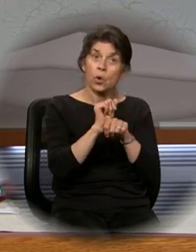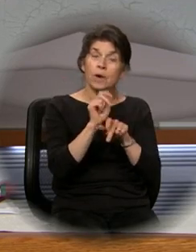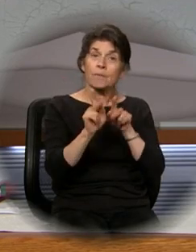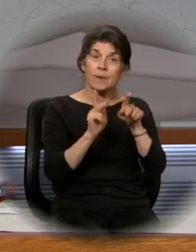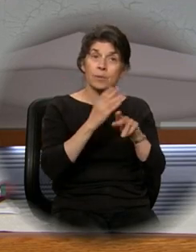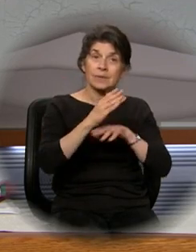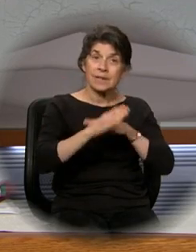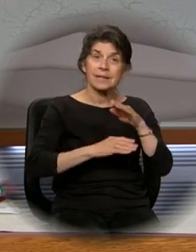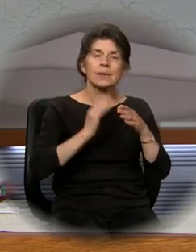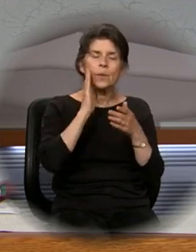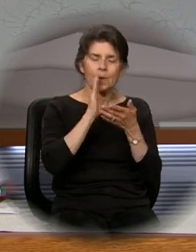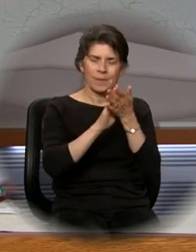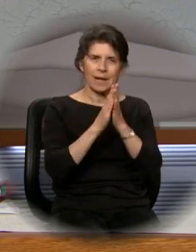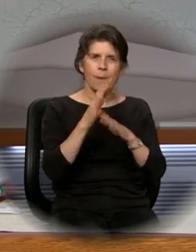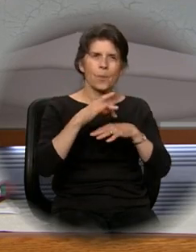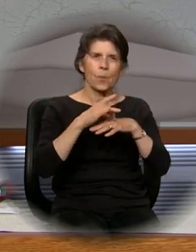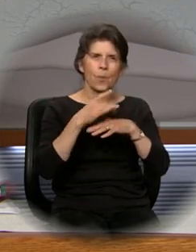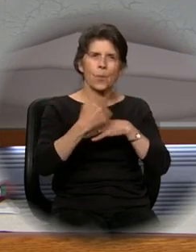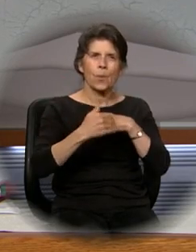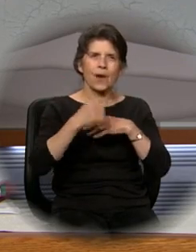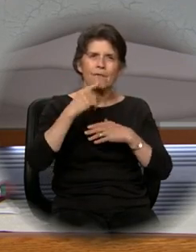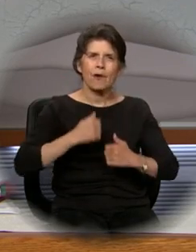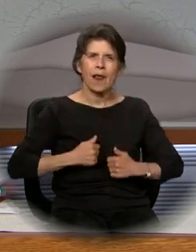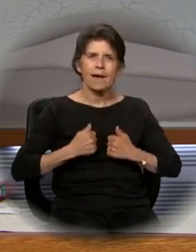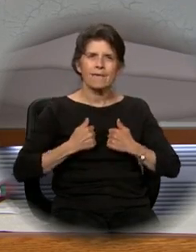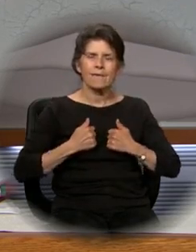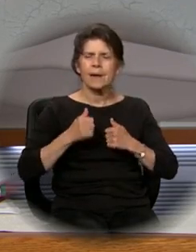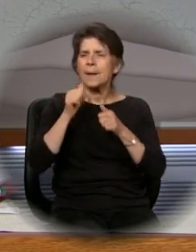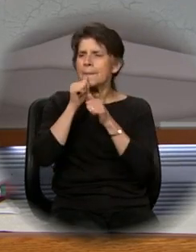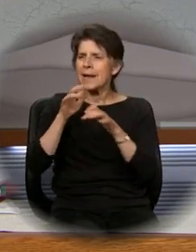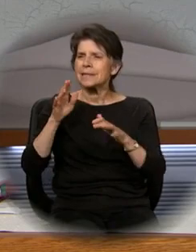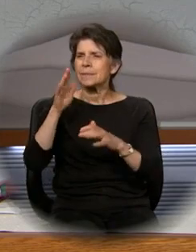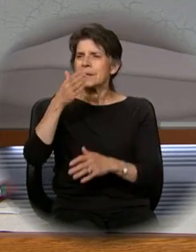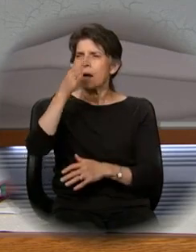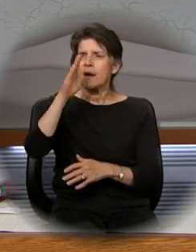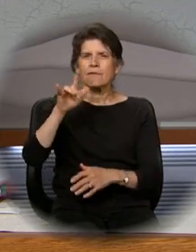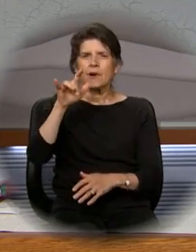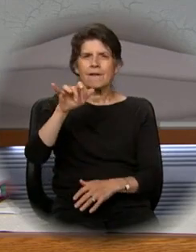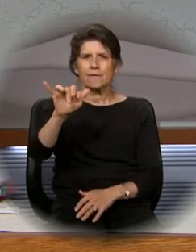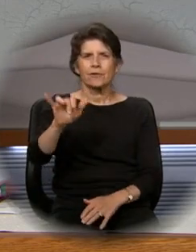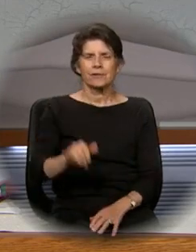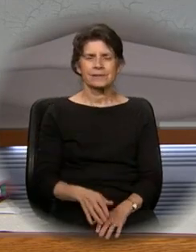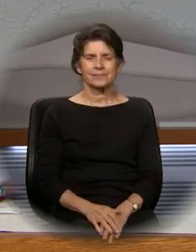for us the bread of life. Blessed be God forever. Amen.